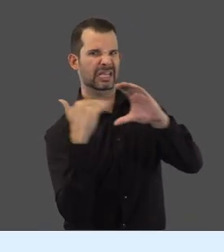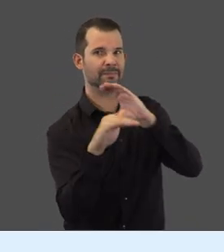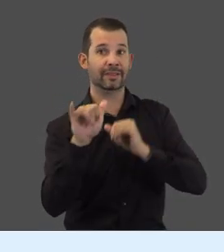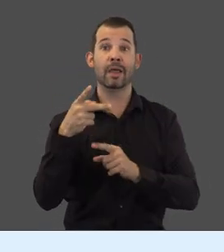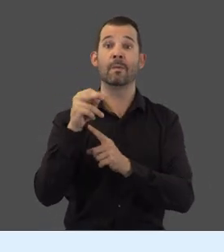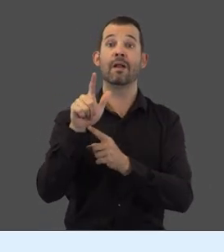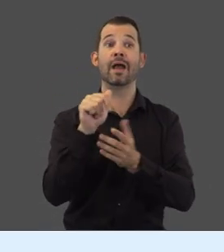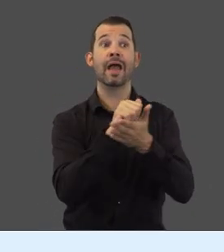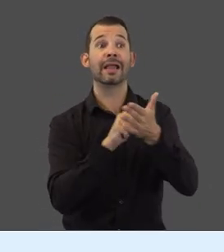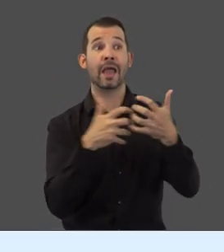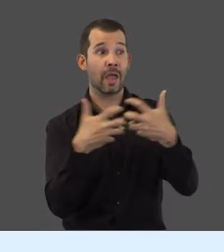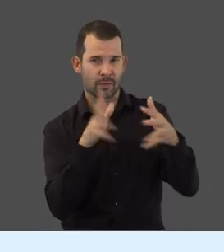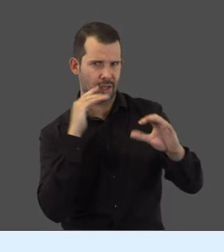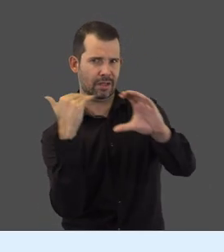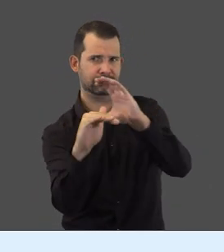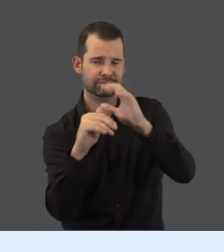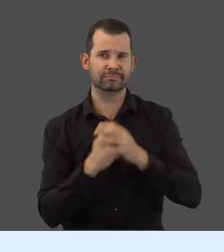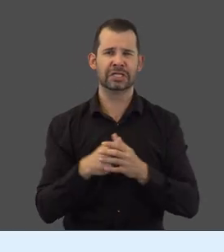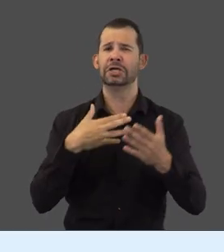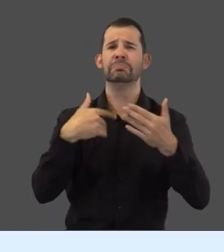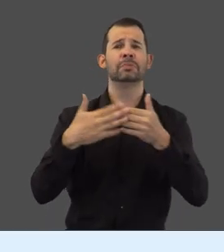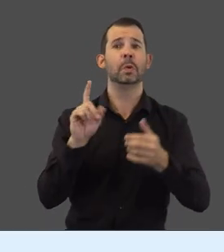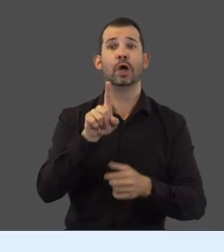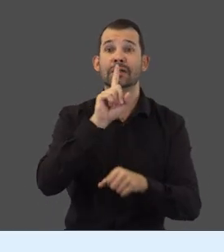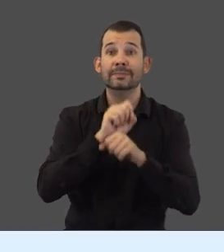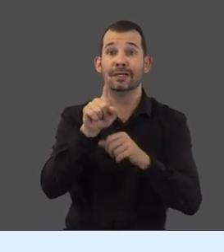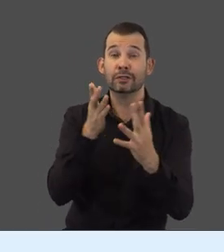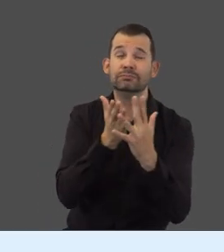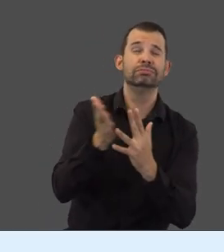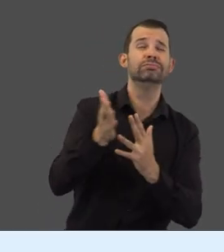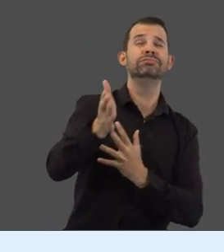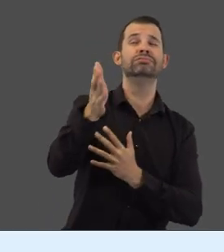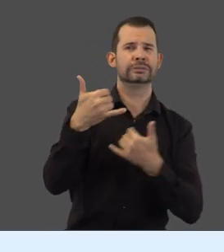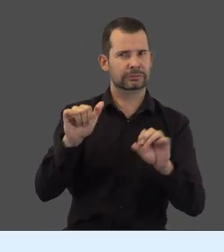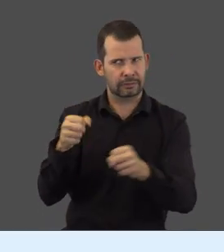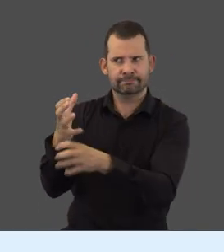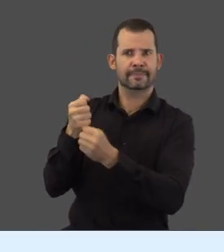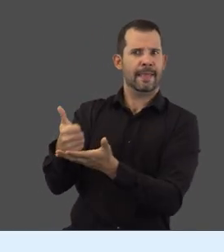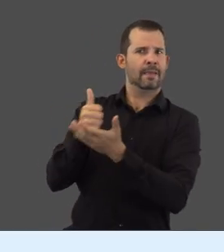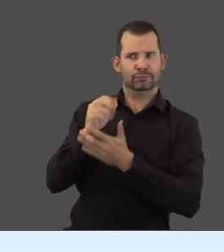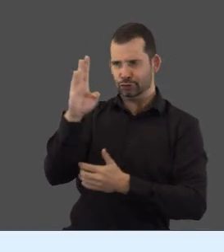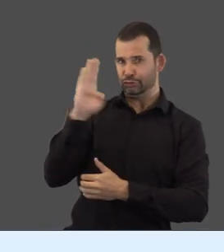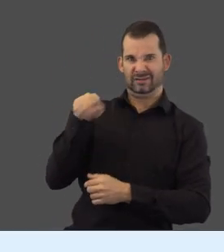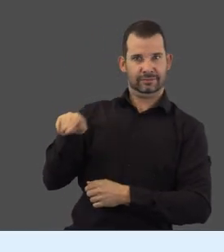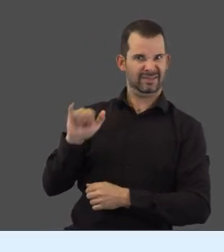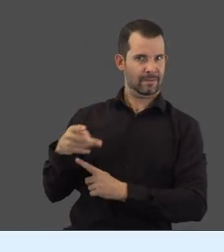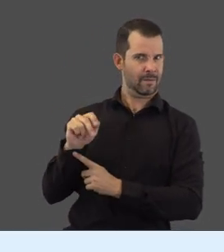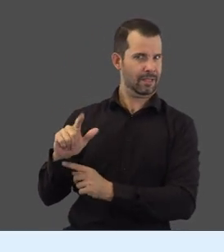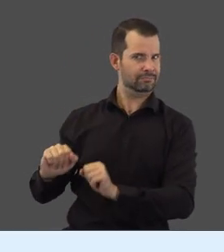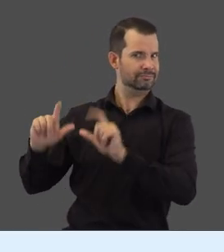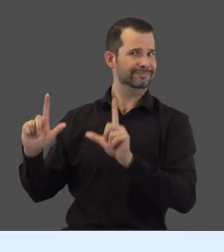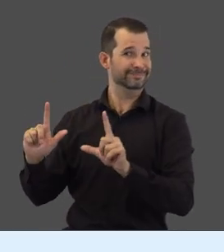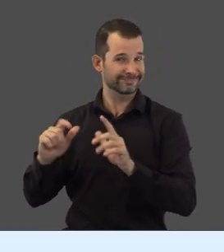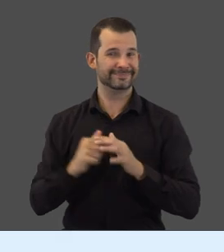email address in your portal account. No matter where you are in your journey, you can get help directly in the portal.